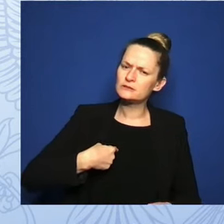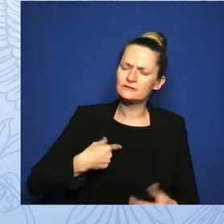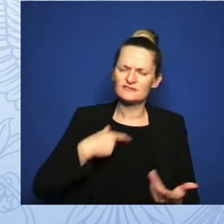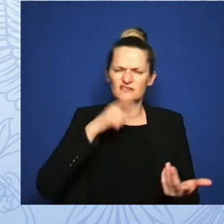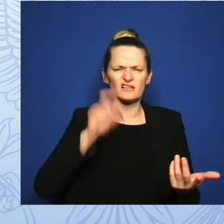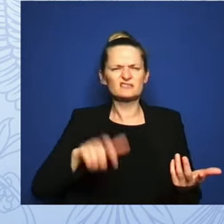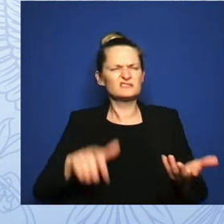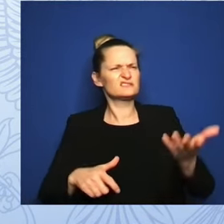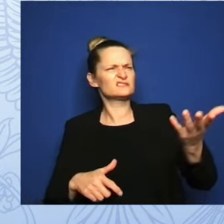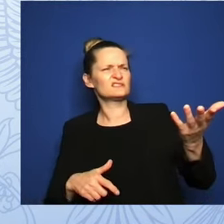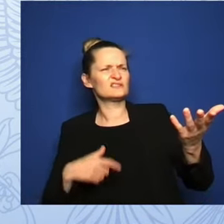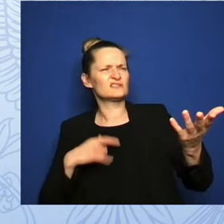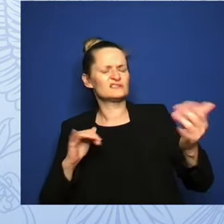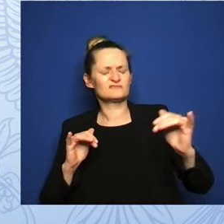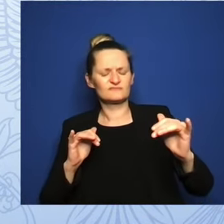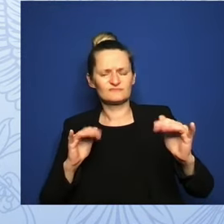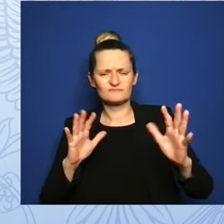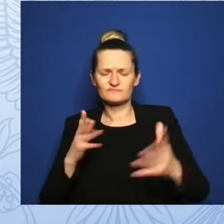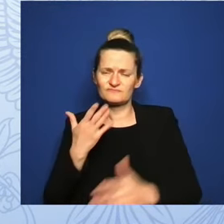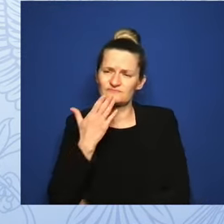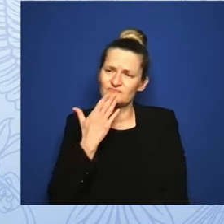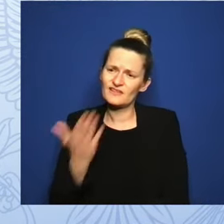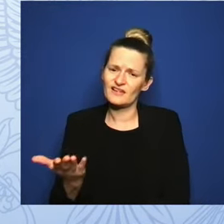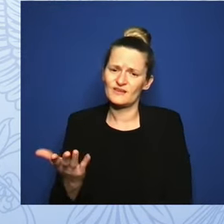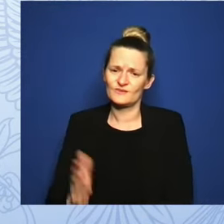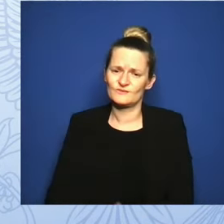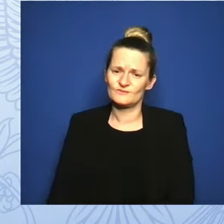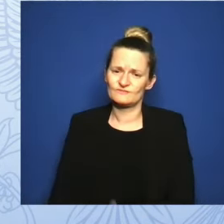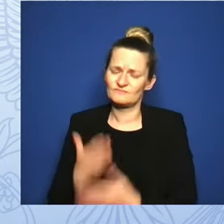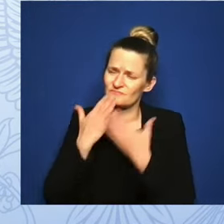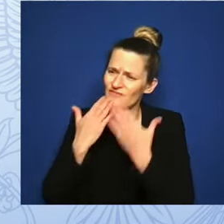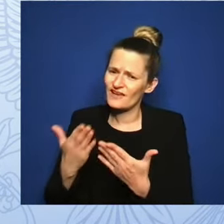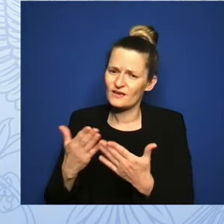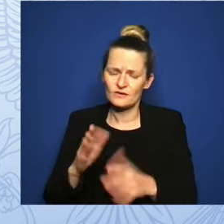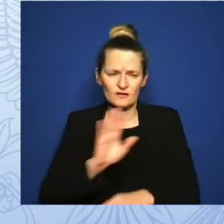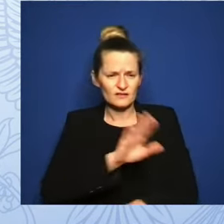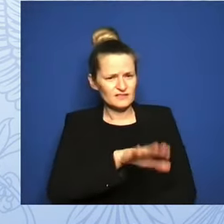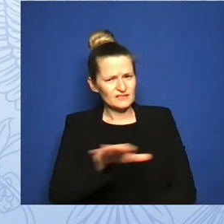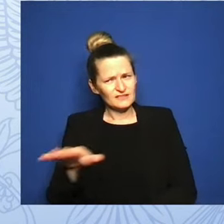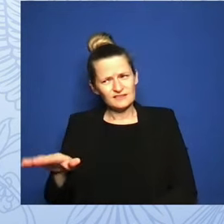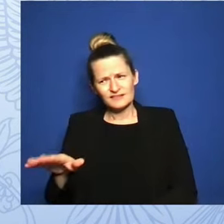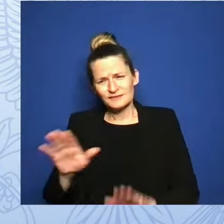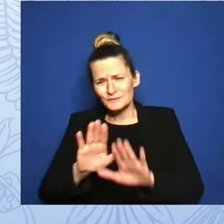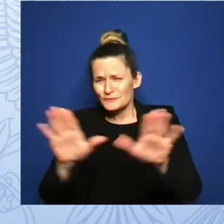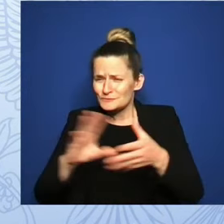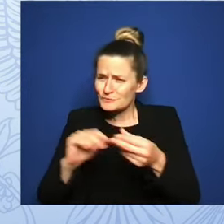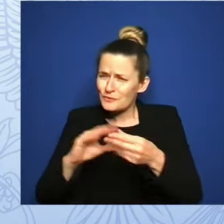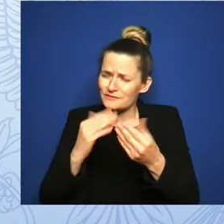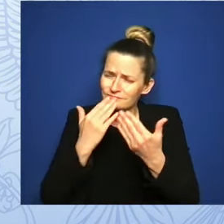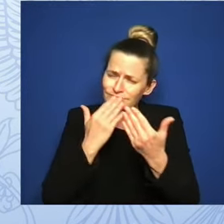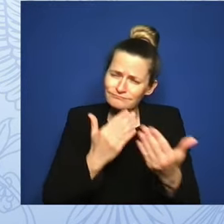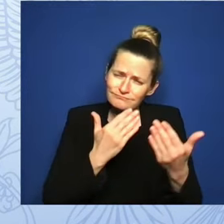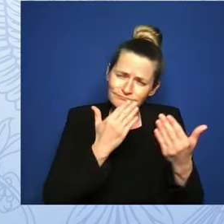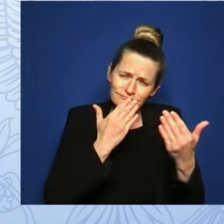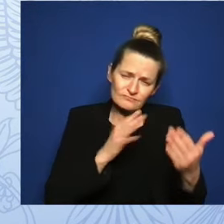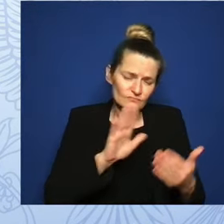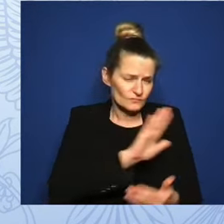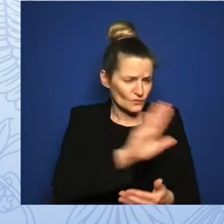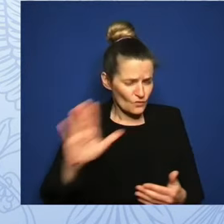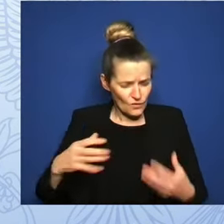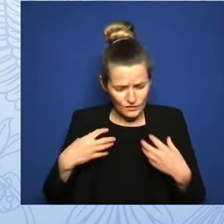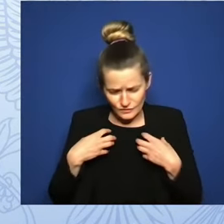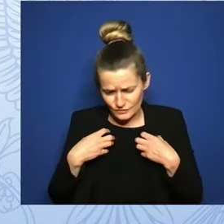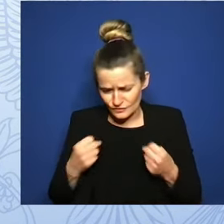Thank you all for sharing your stories, for your courage, and for your resilience, and for